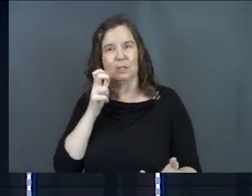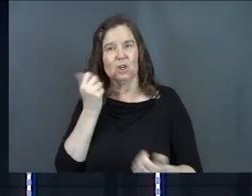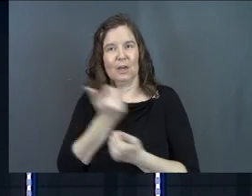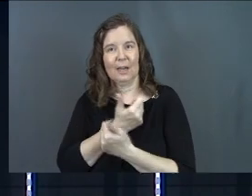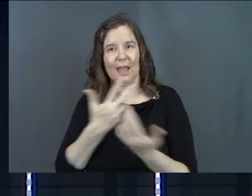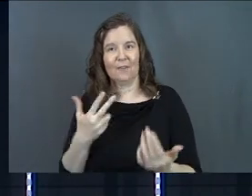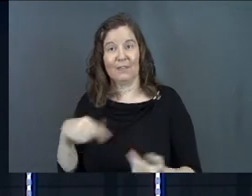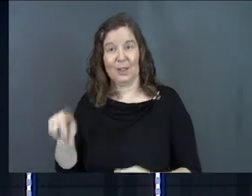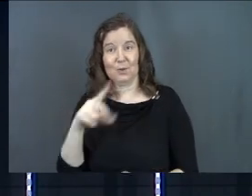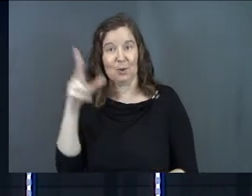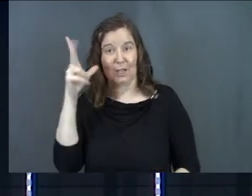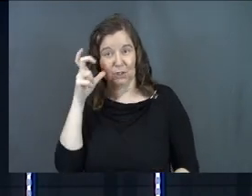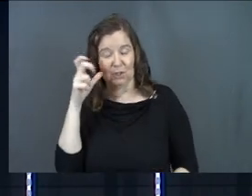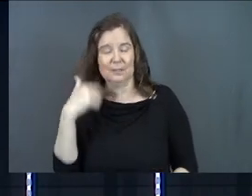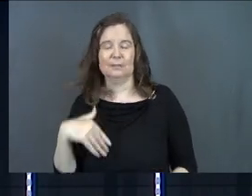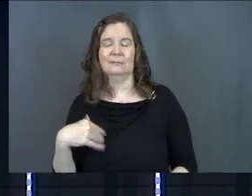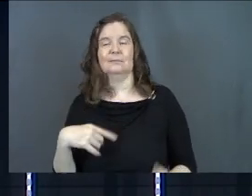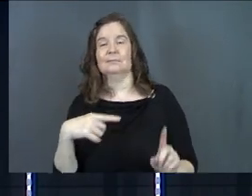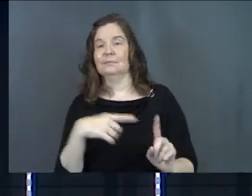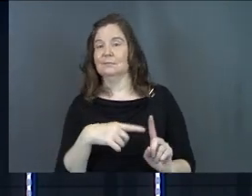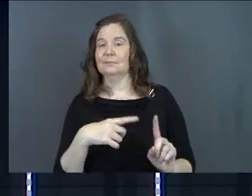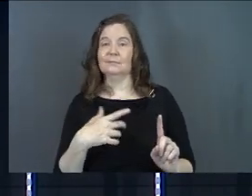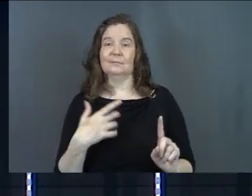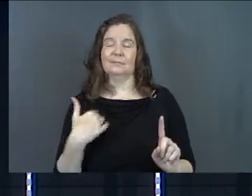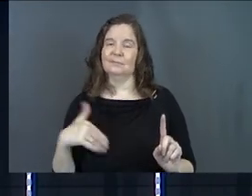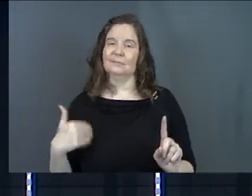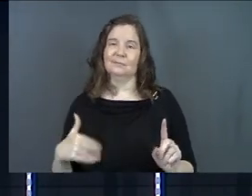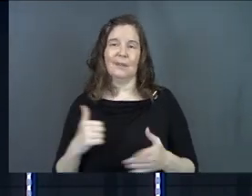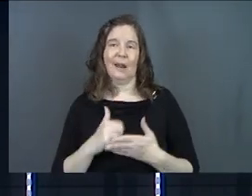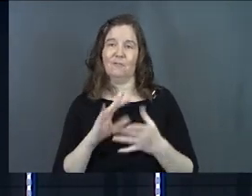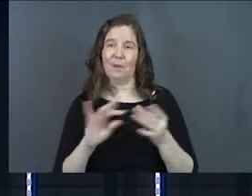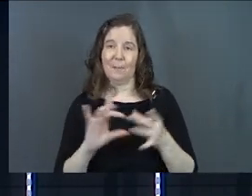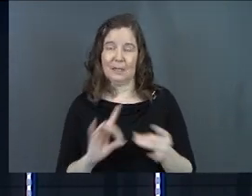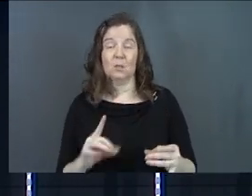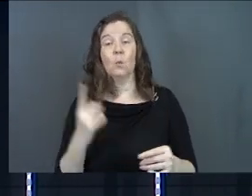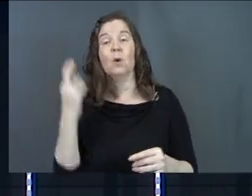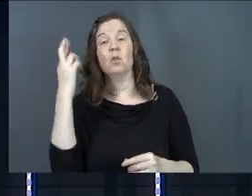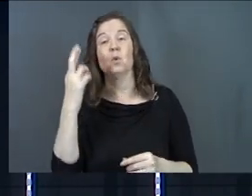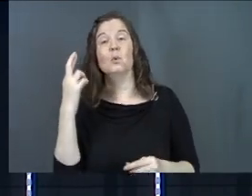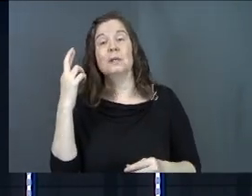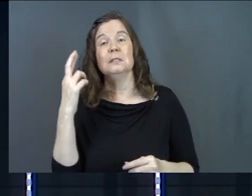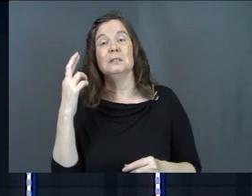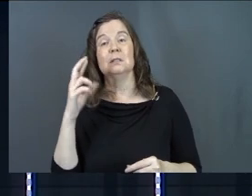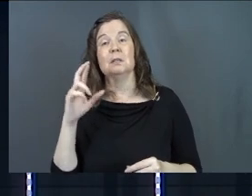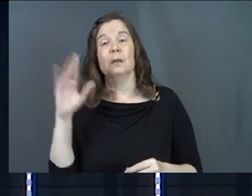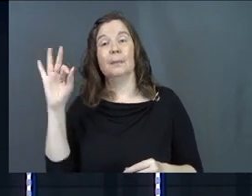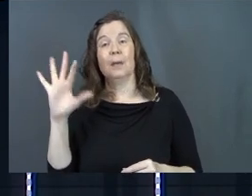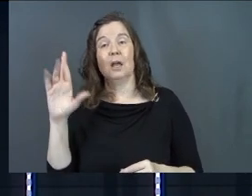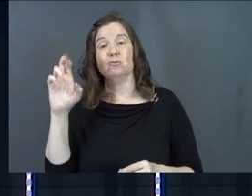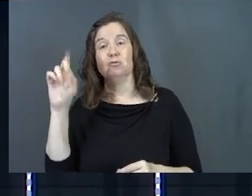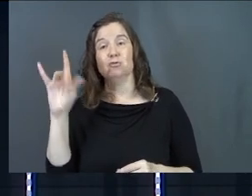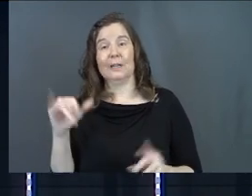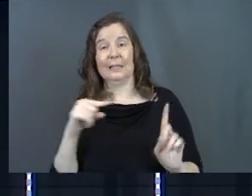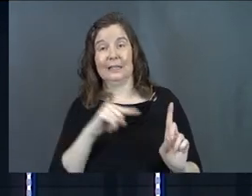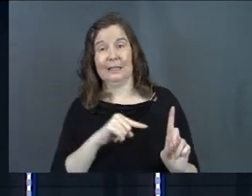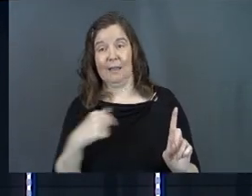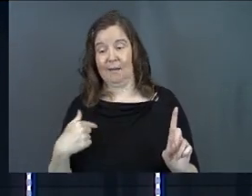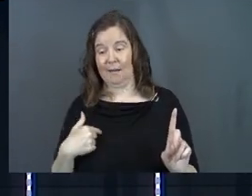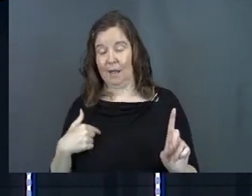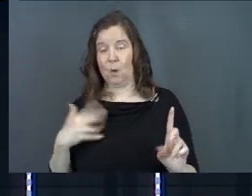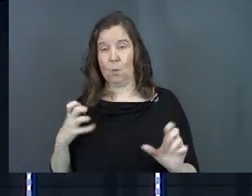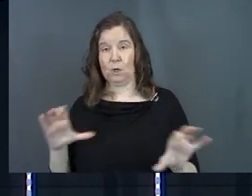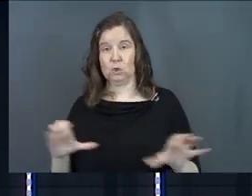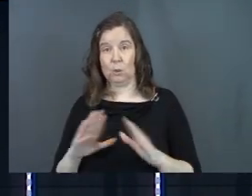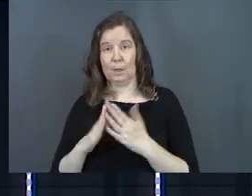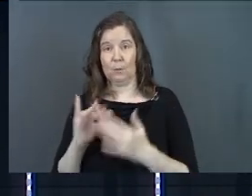everything that you guys heard and just such a helpful message. One of the reasons Pastor Ricky and I really wanted to do the book